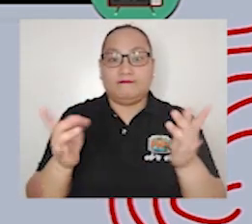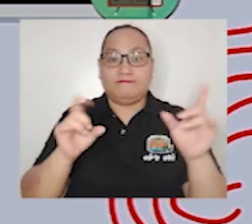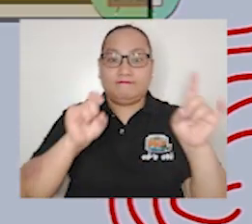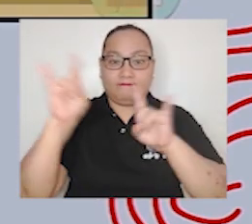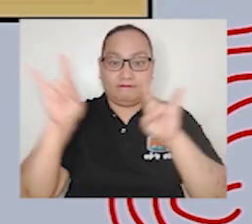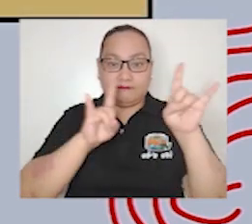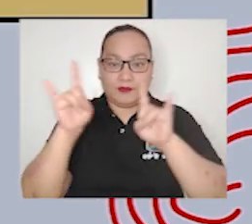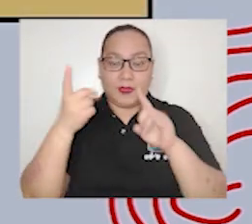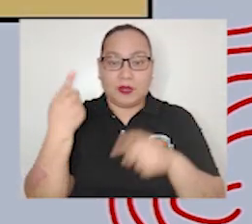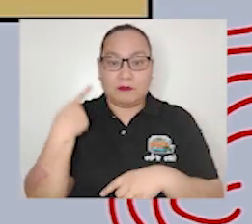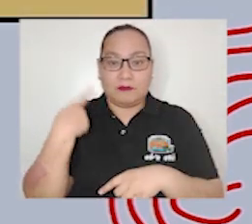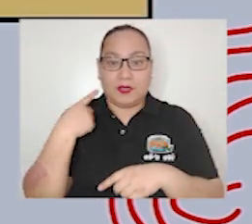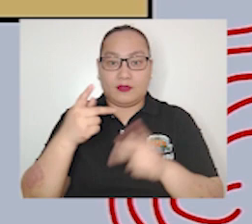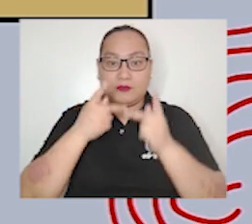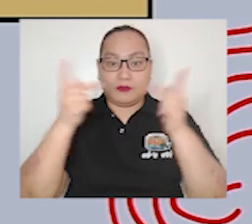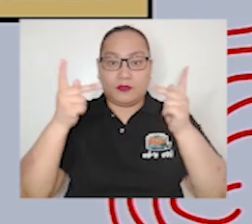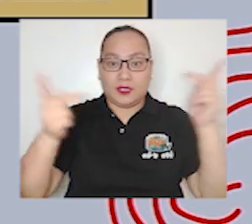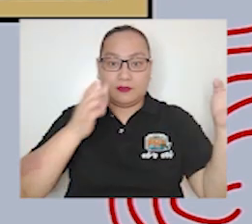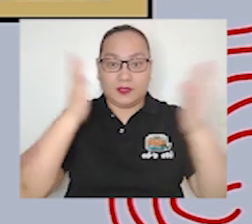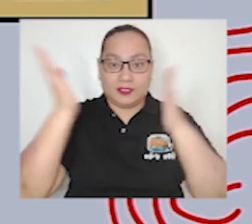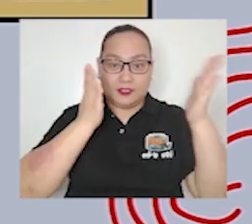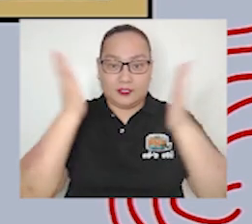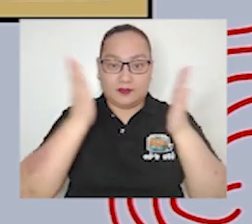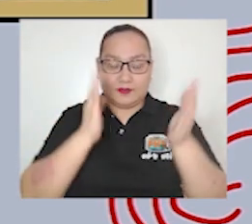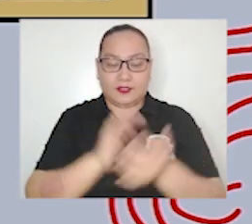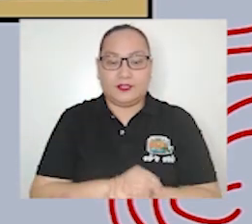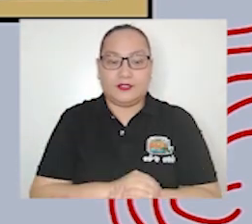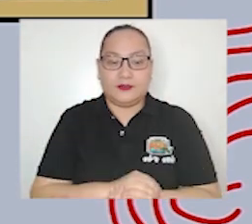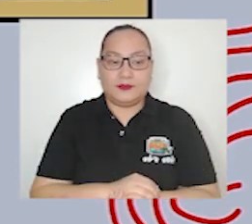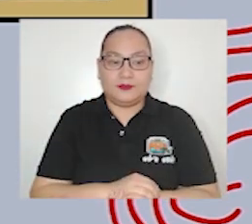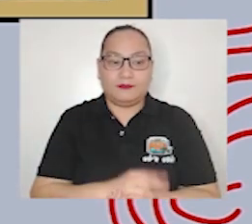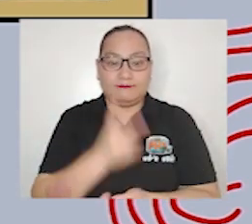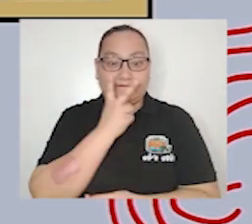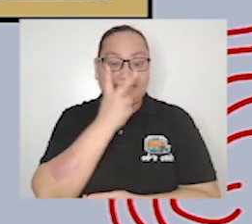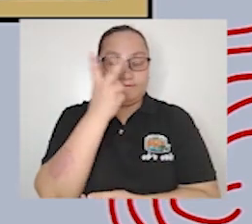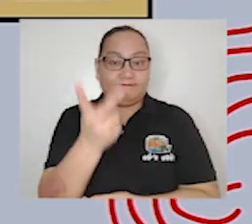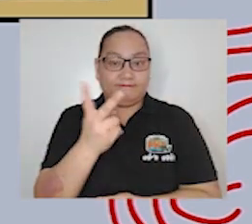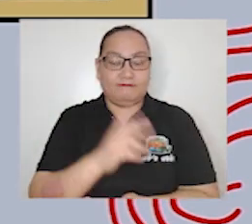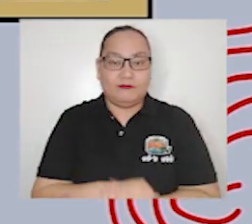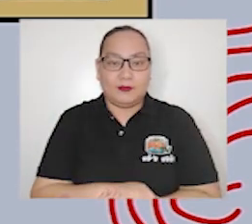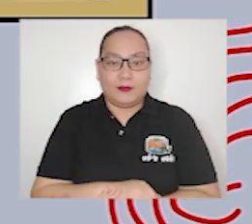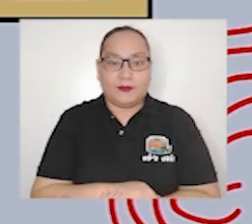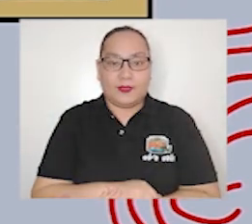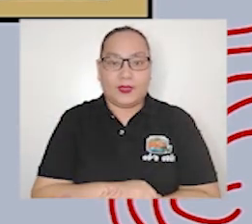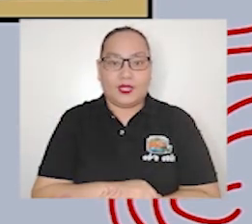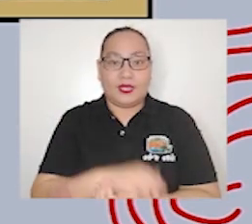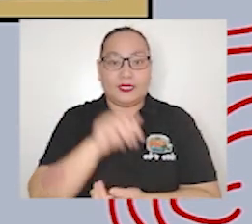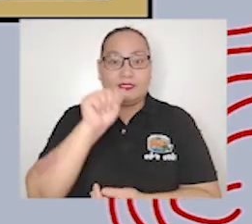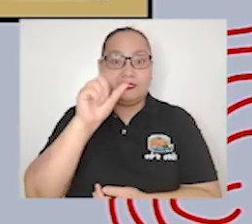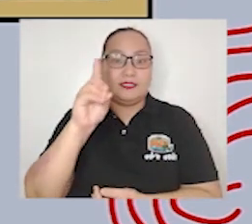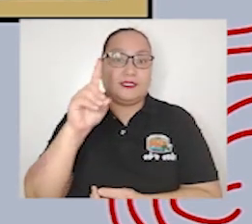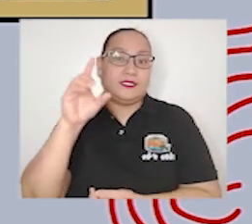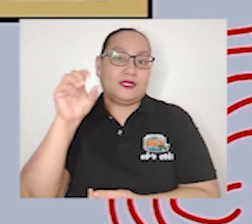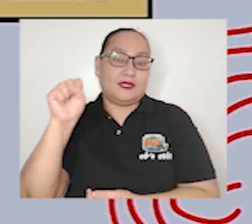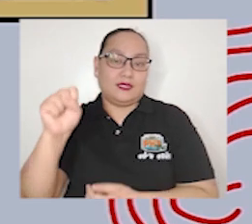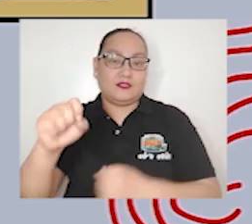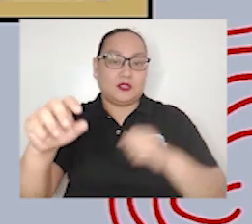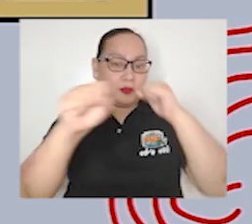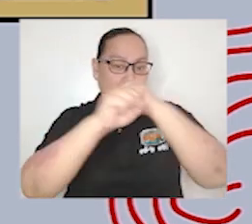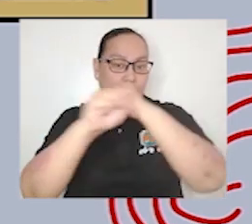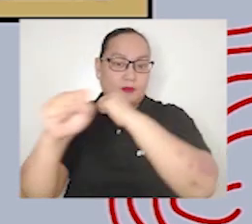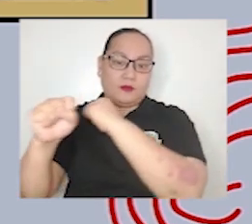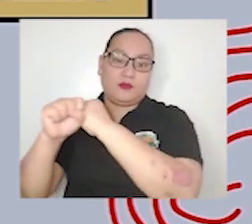as you see this advertisement is promoting the use of eco-friendly bags in a peculiar